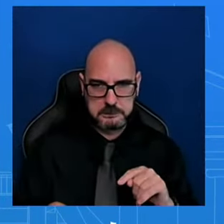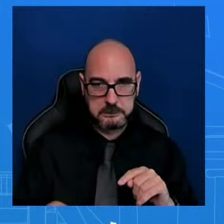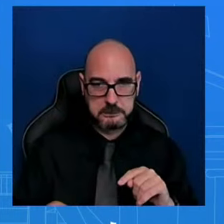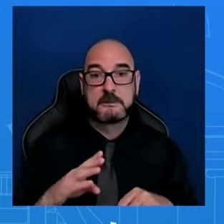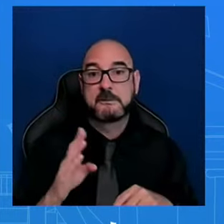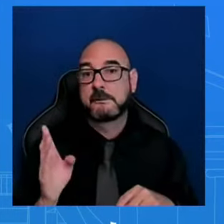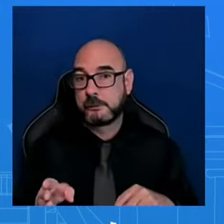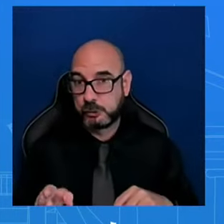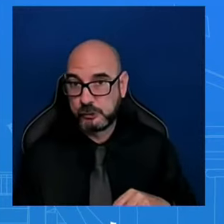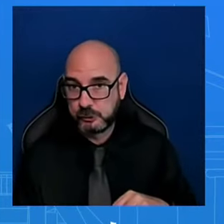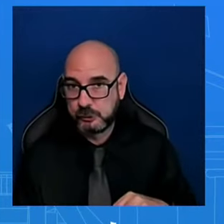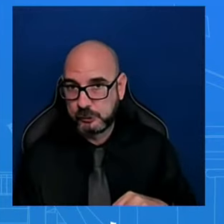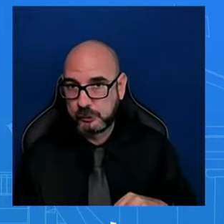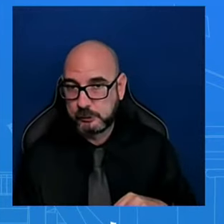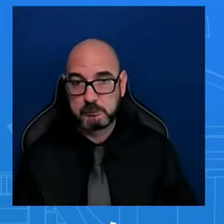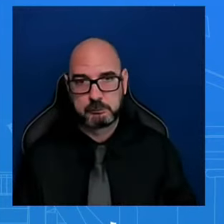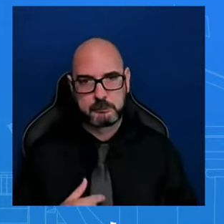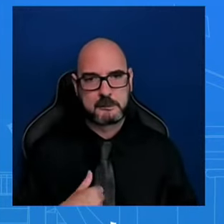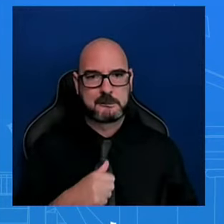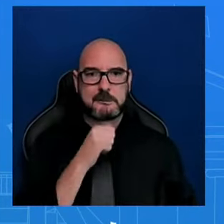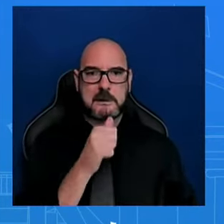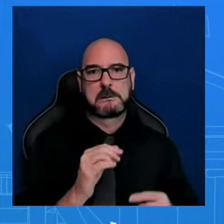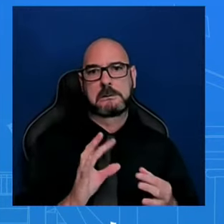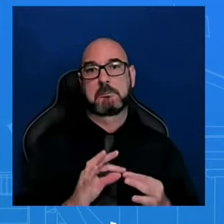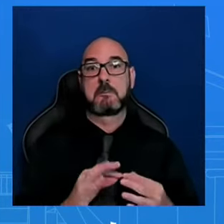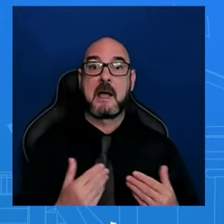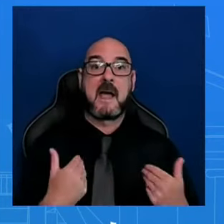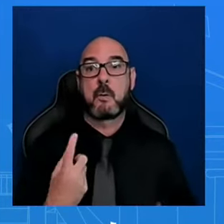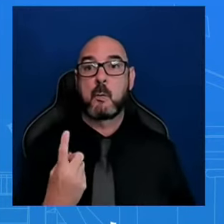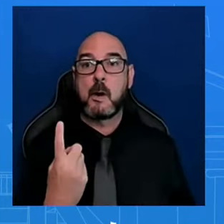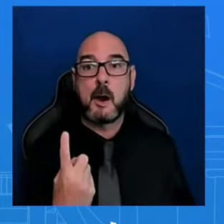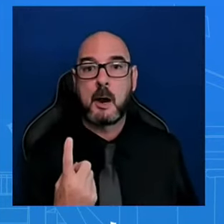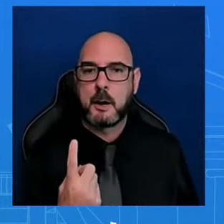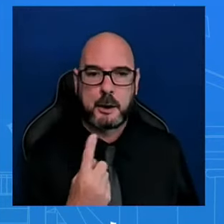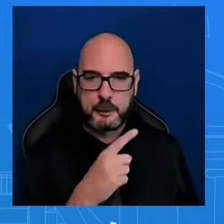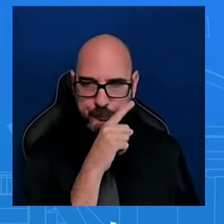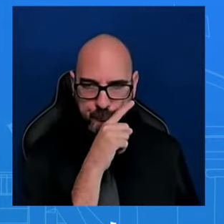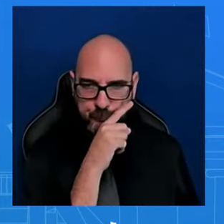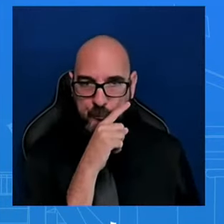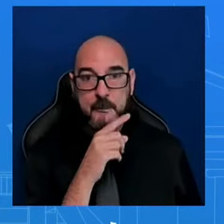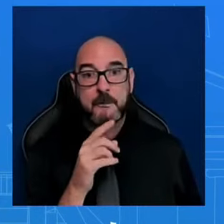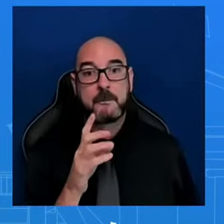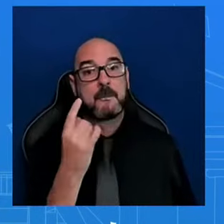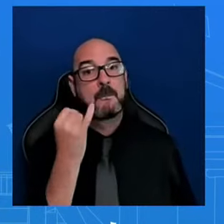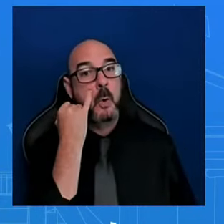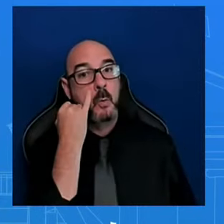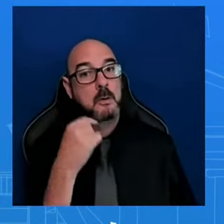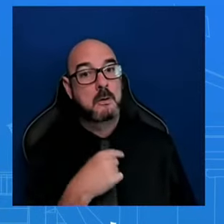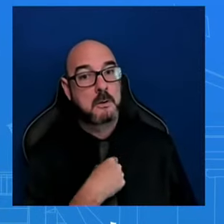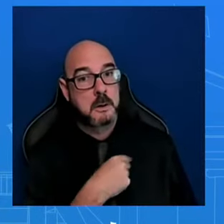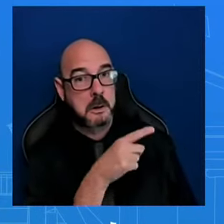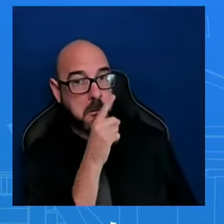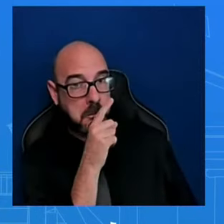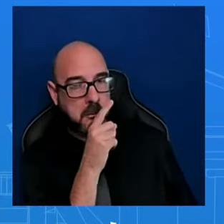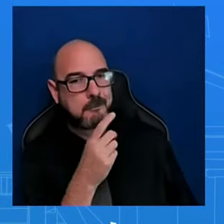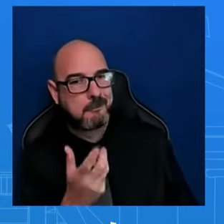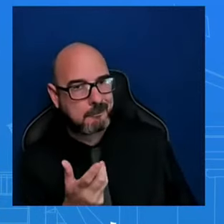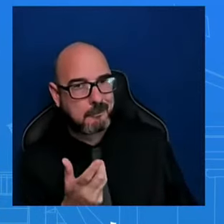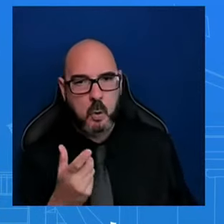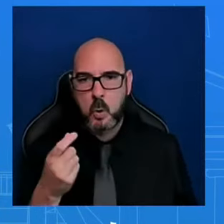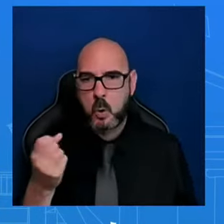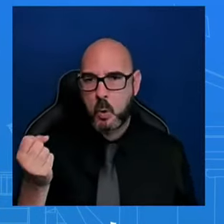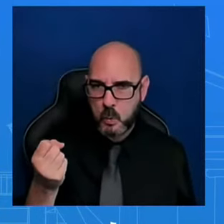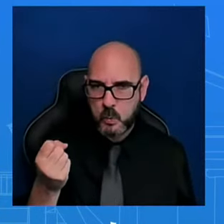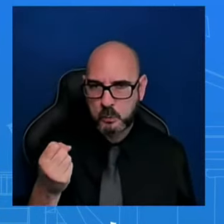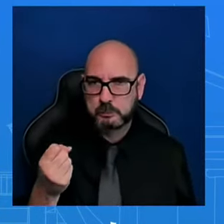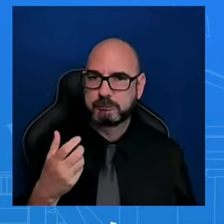is one. I'm just saying that I cannot speak to that, and that's not something I can do. But hold on. I have known Anthony for